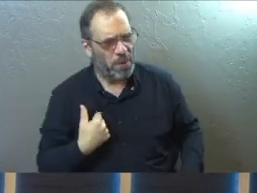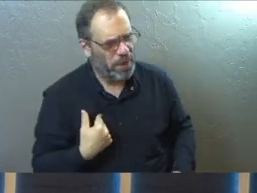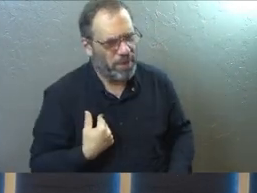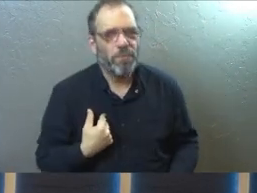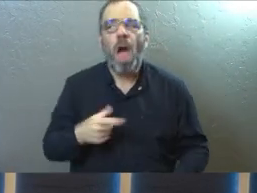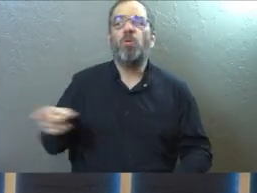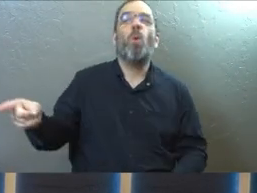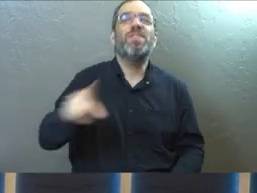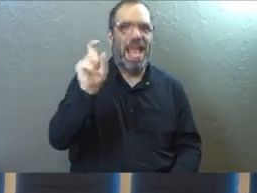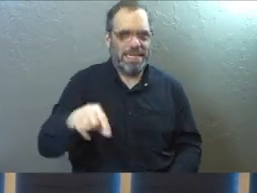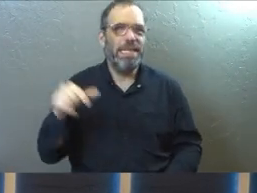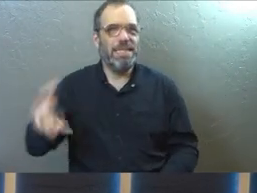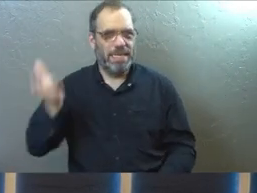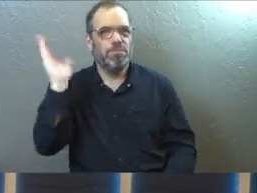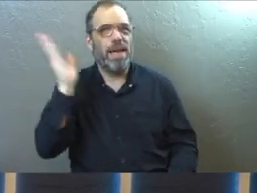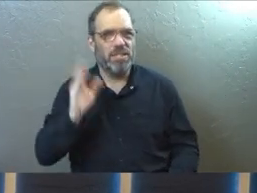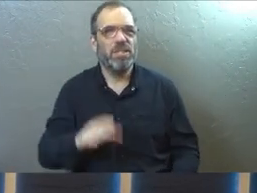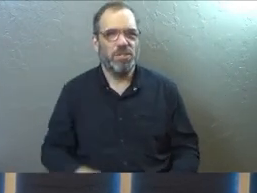They really need it.